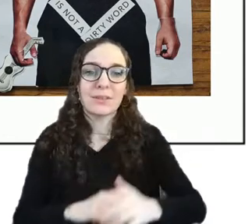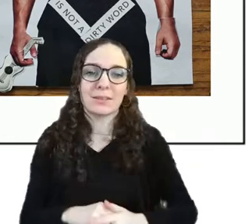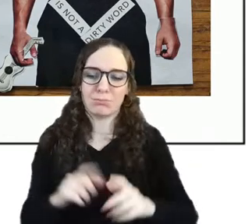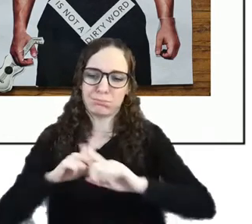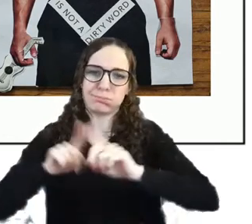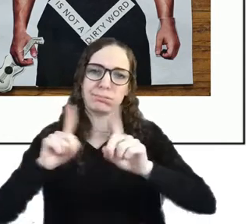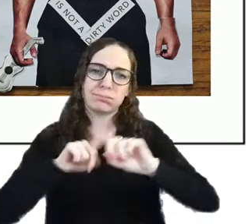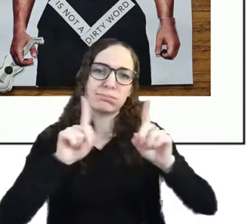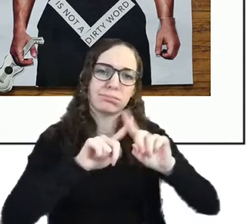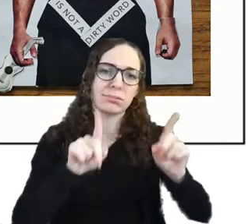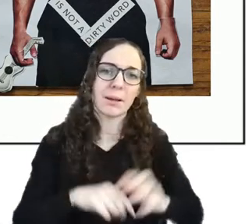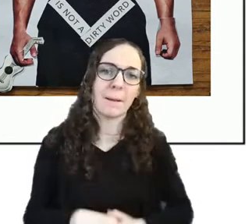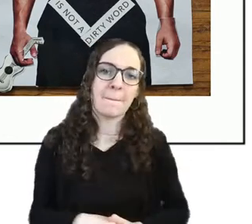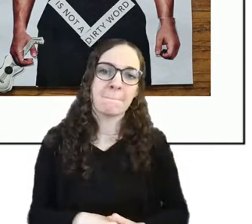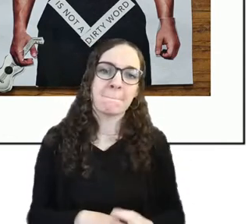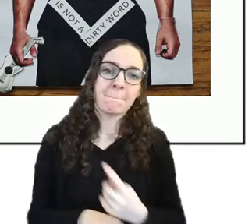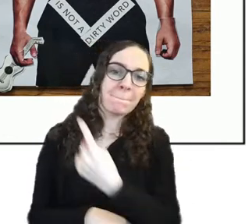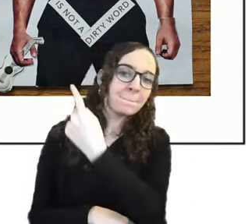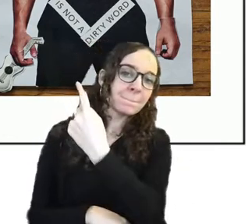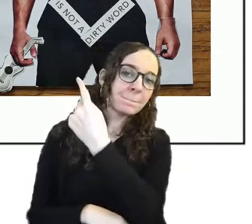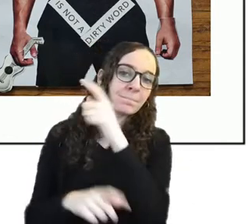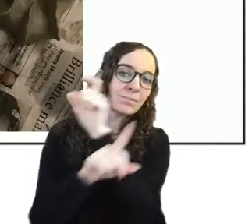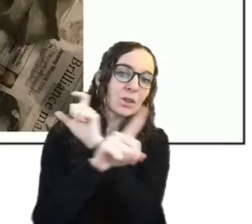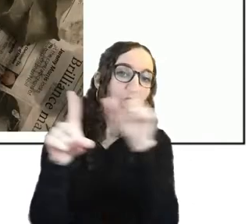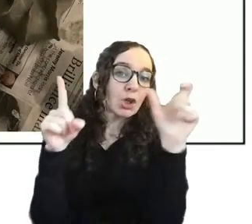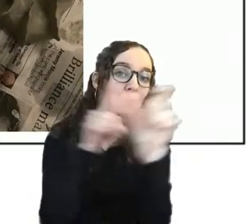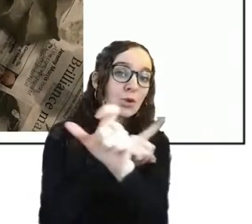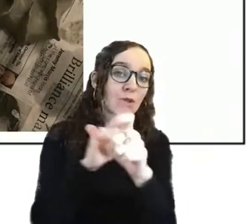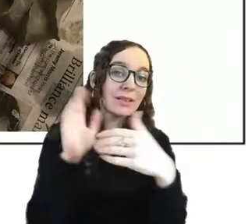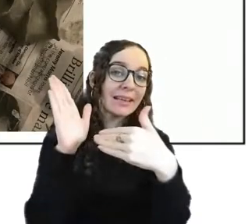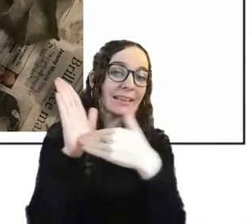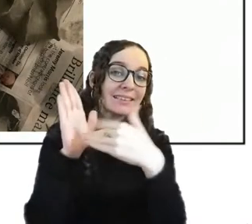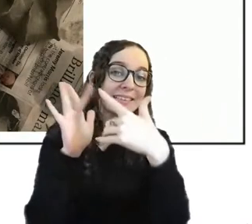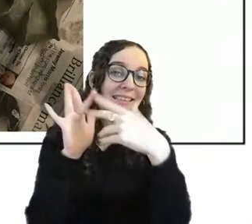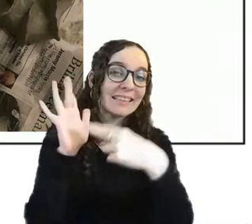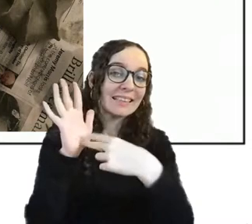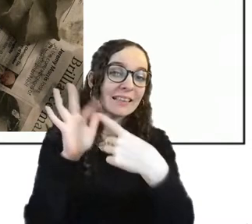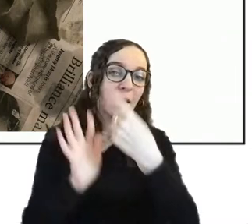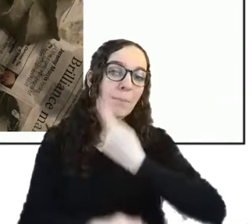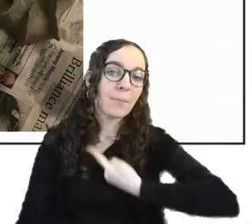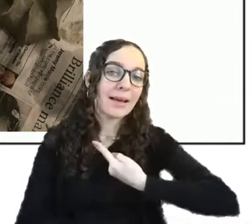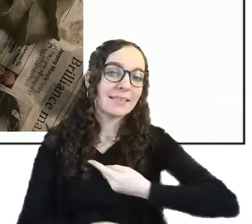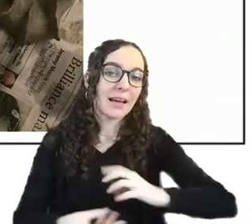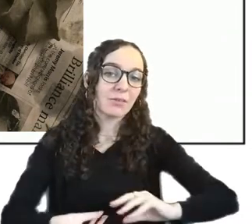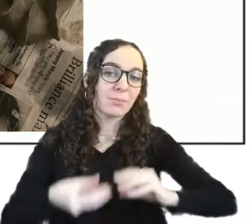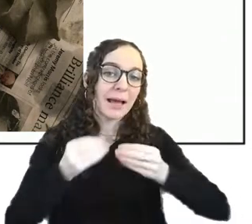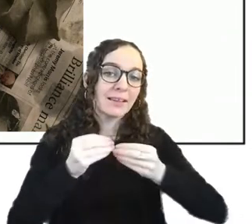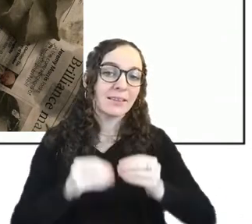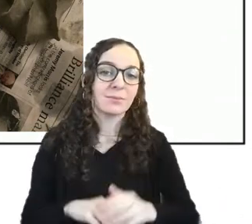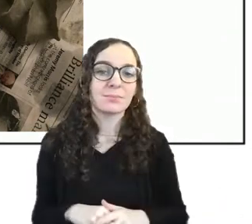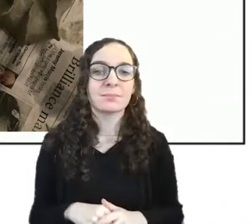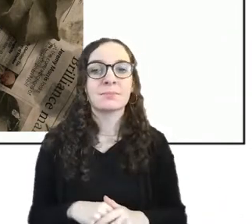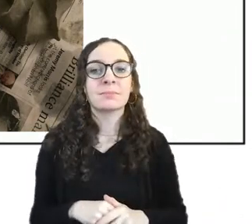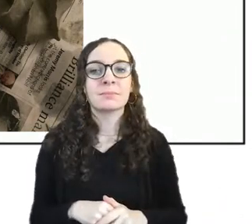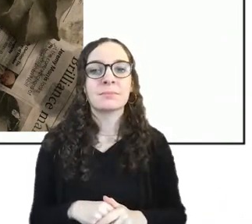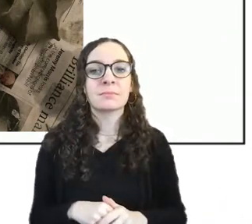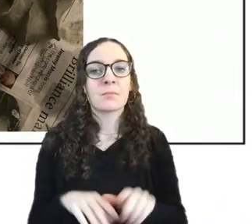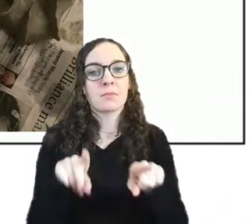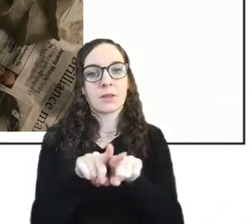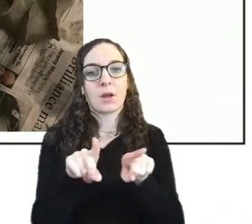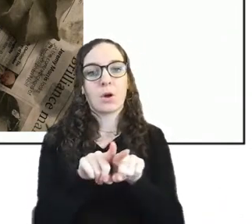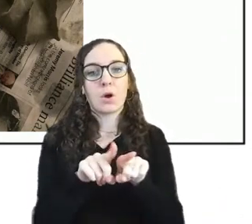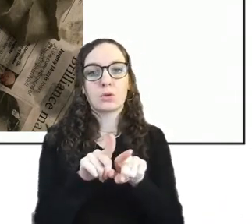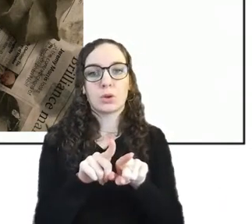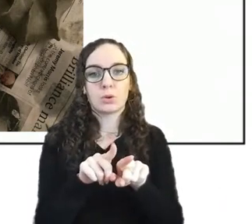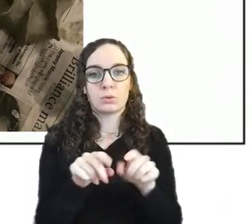um this is the community zine that i helped make um and i also run um with two friends poly